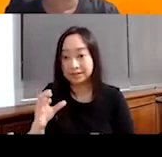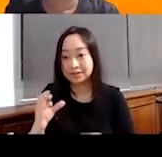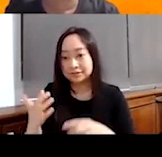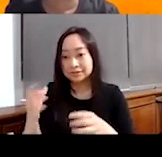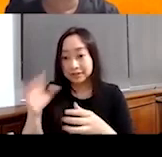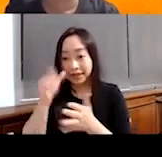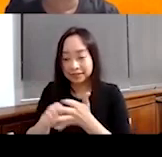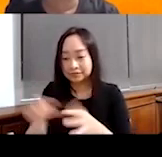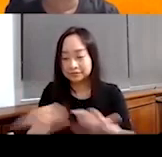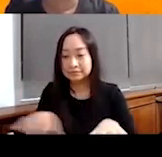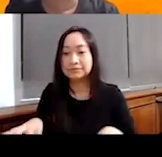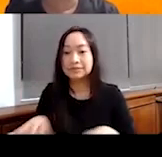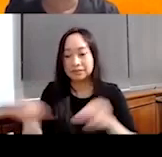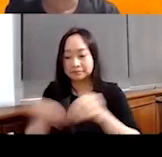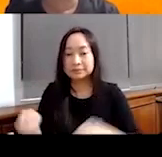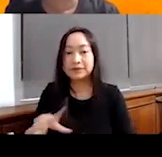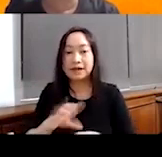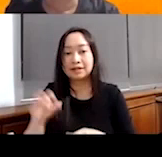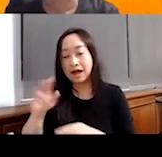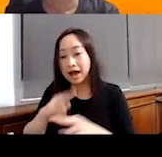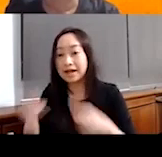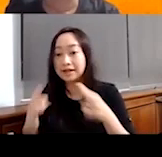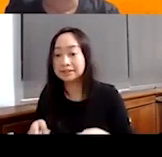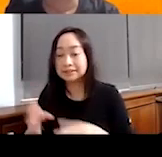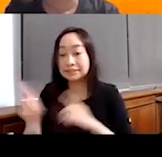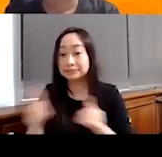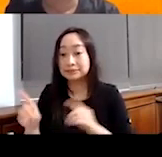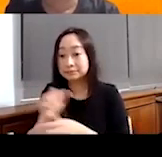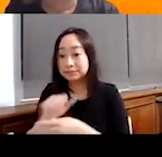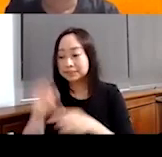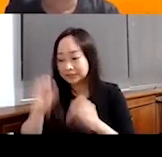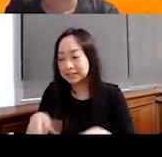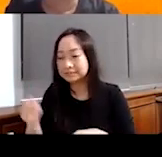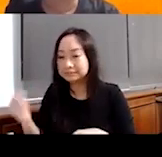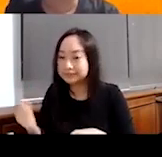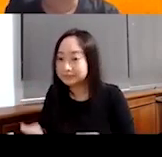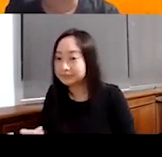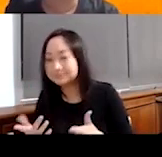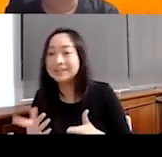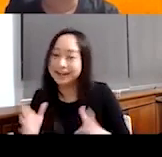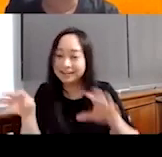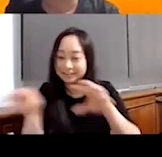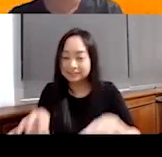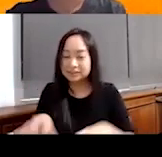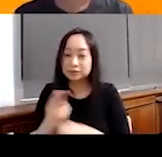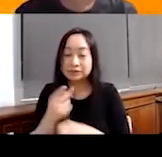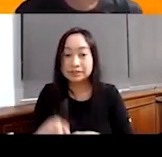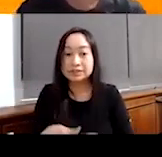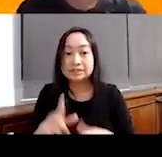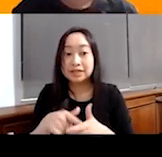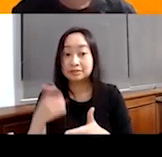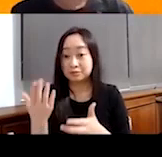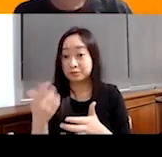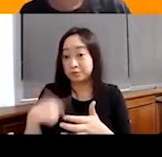of unhealthy discipline practices that aren't good for children. So we just, this data is hot off the press. Um,